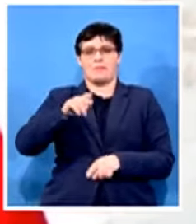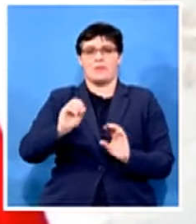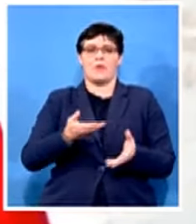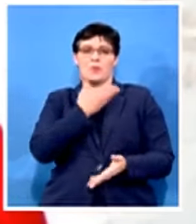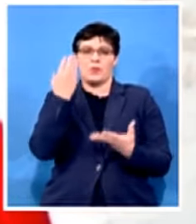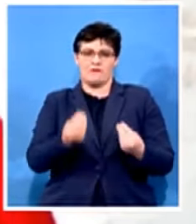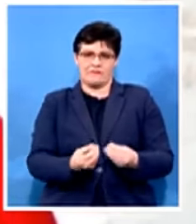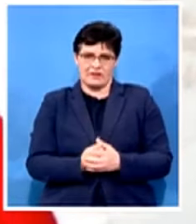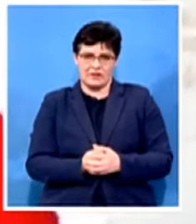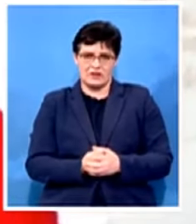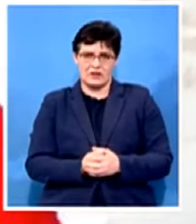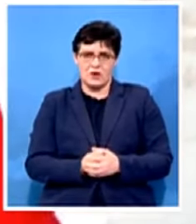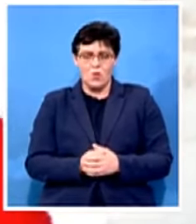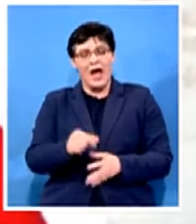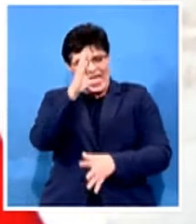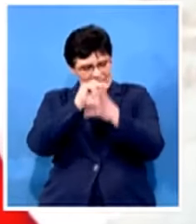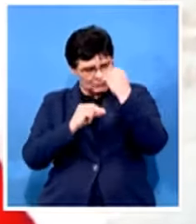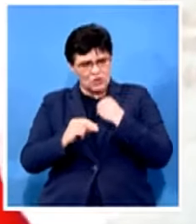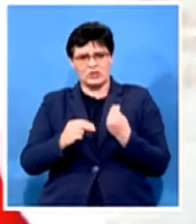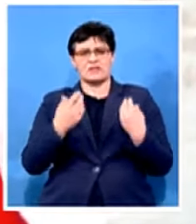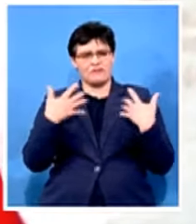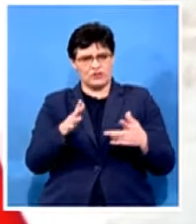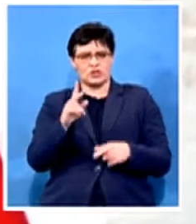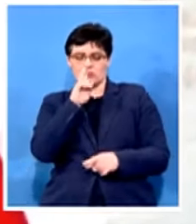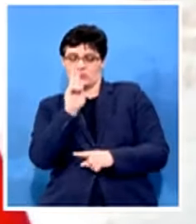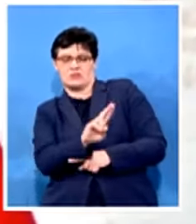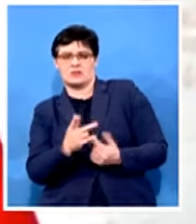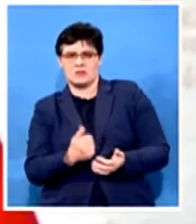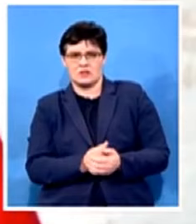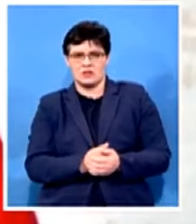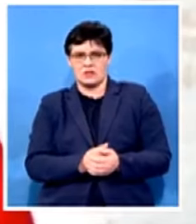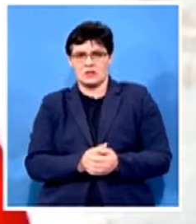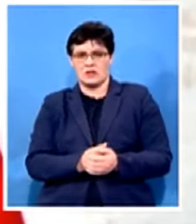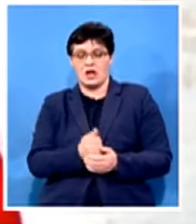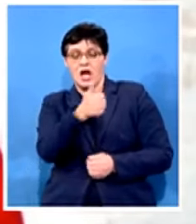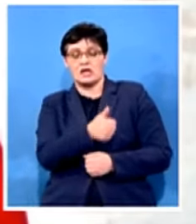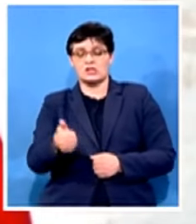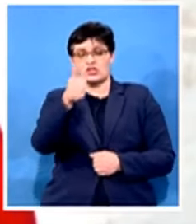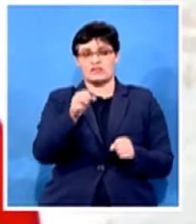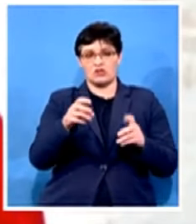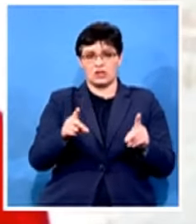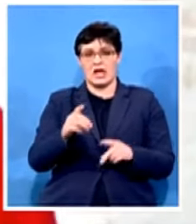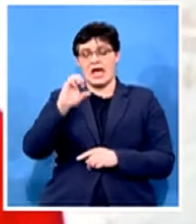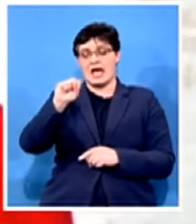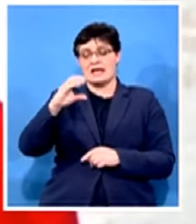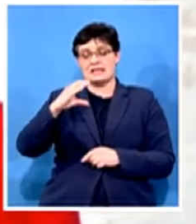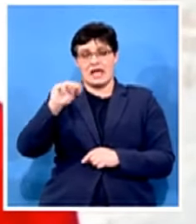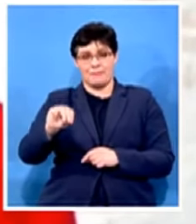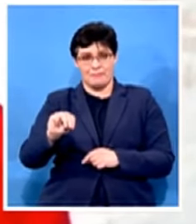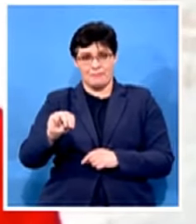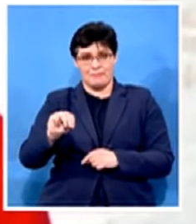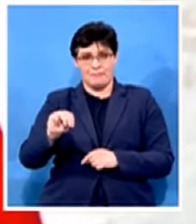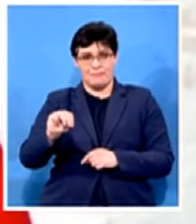after the state's chief director a supply chain management was a was was was was suspended